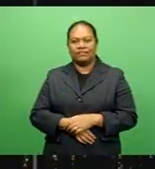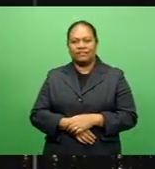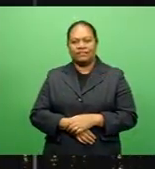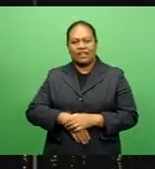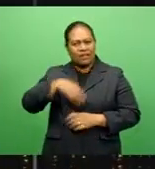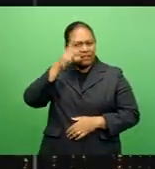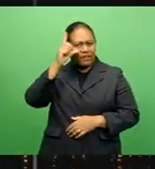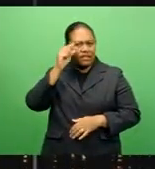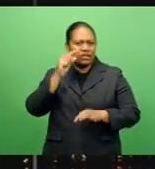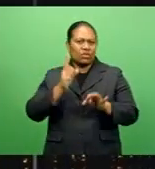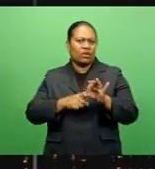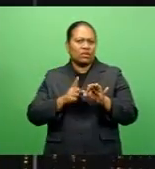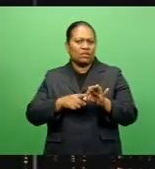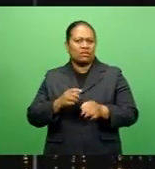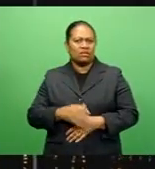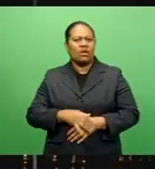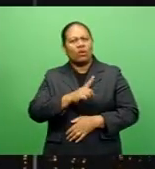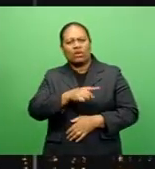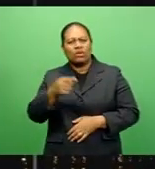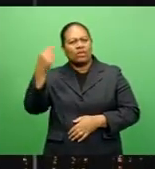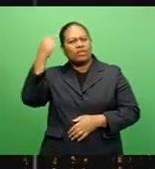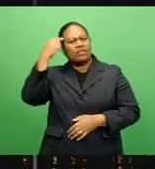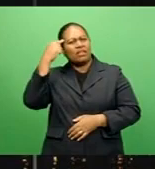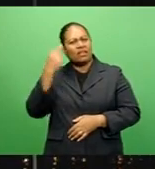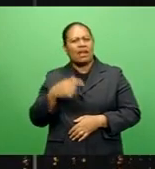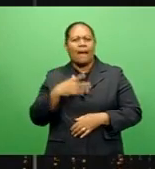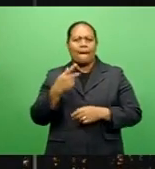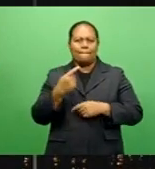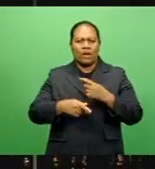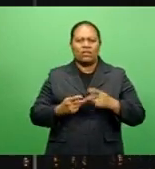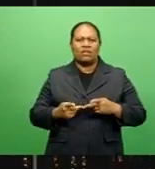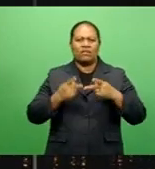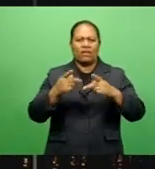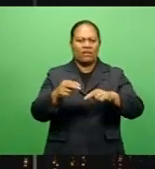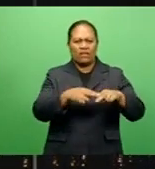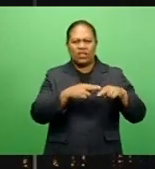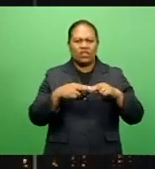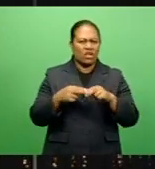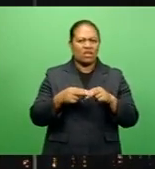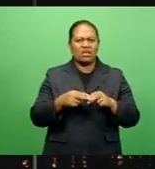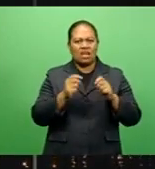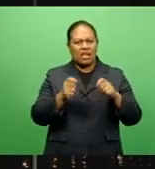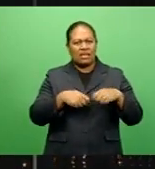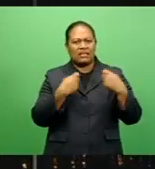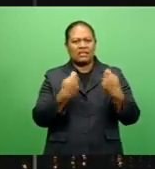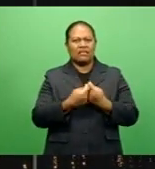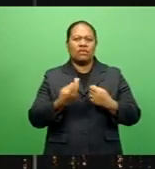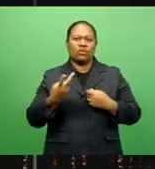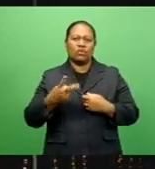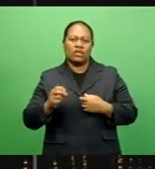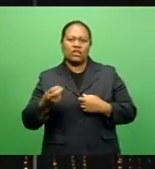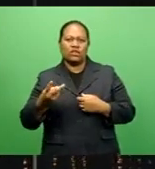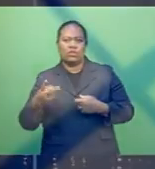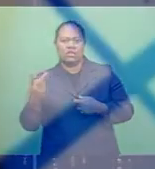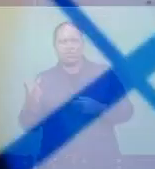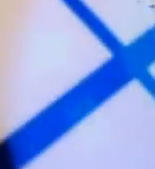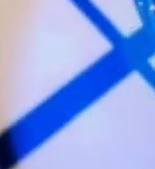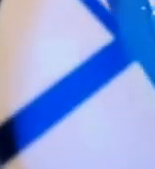In Fijian Pulse, we ask, what do you think about the proposed Fijian Dua team for the 2022 Super Rugby?